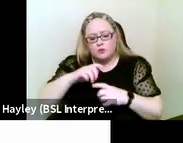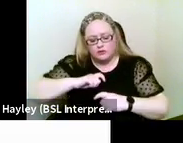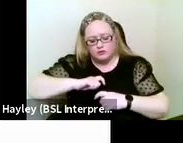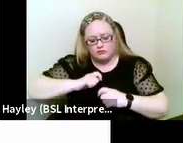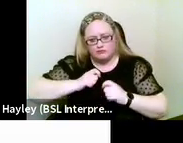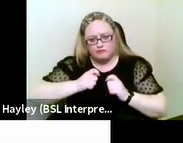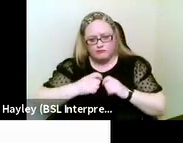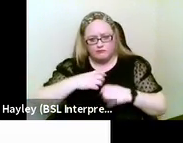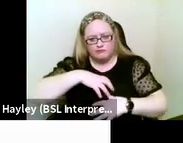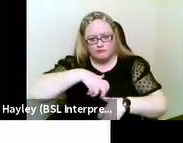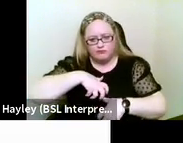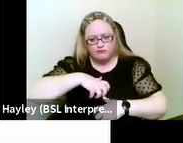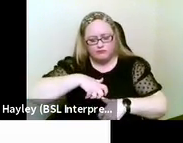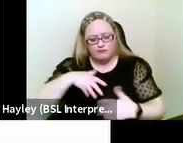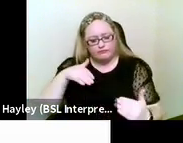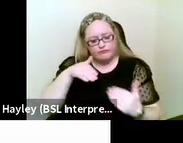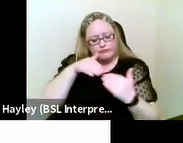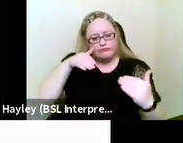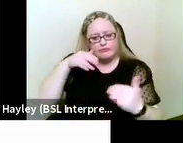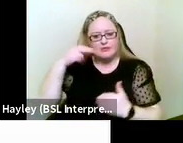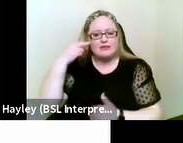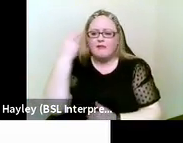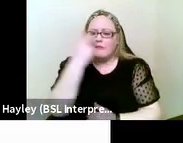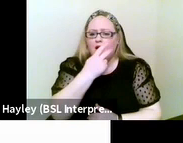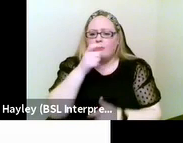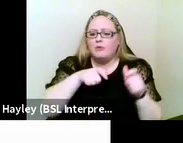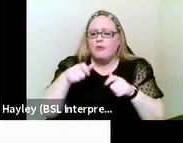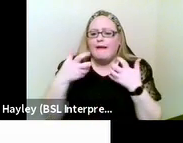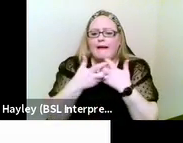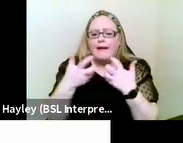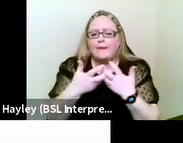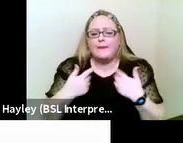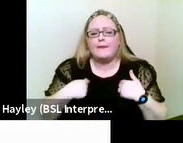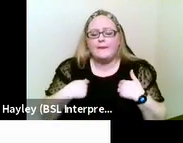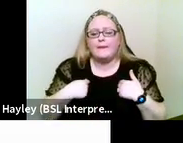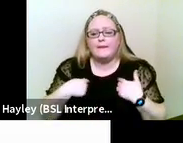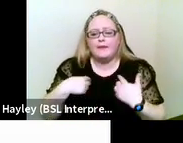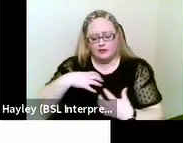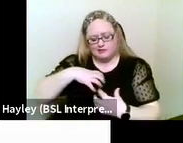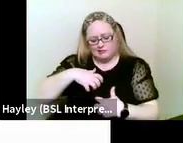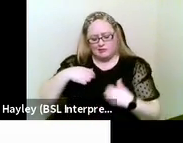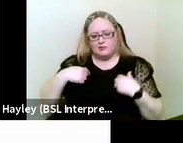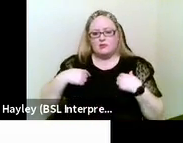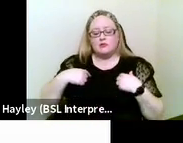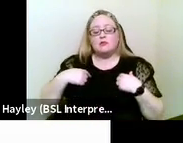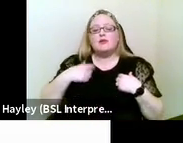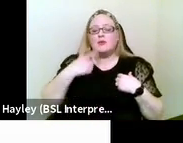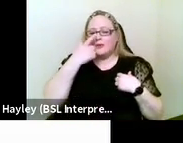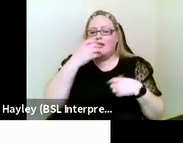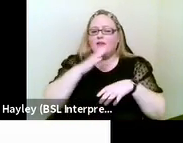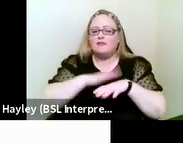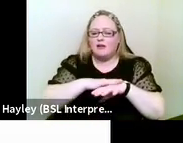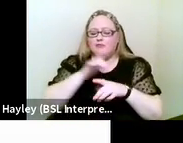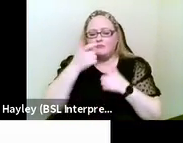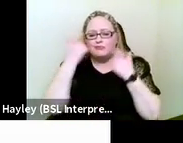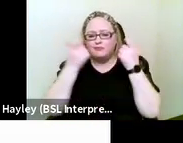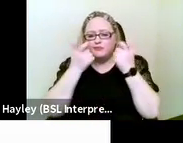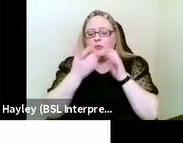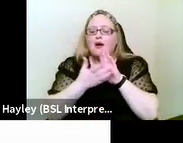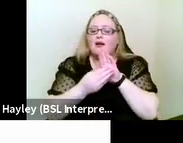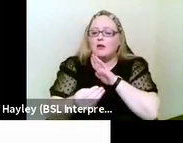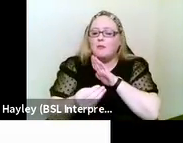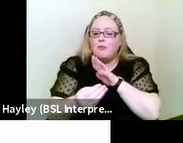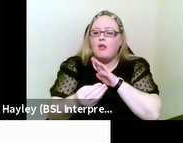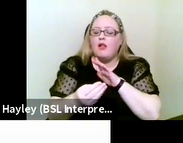deafblind people? Go away and have a think about that. But just to give you some examples, the use of